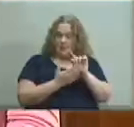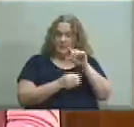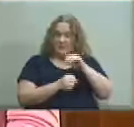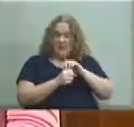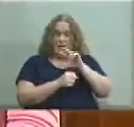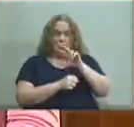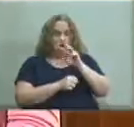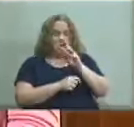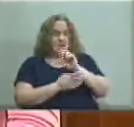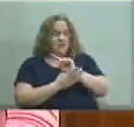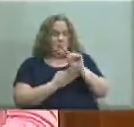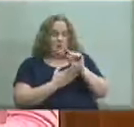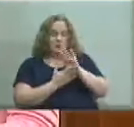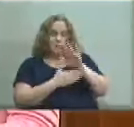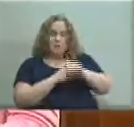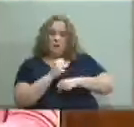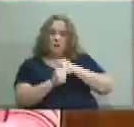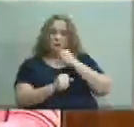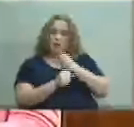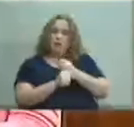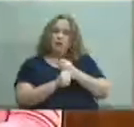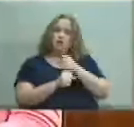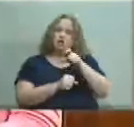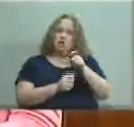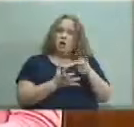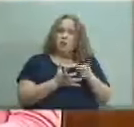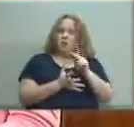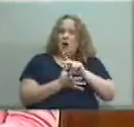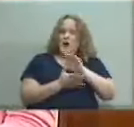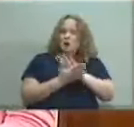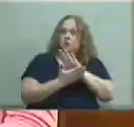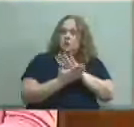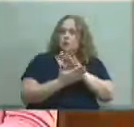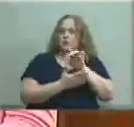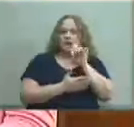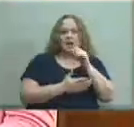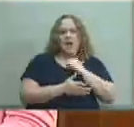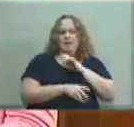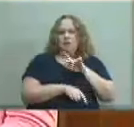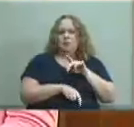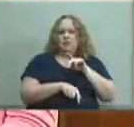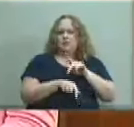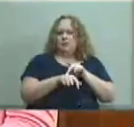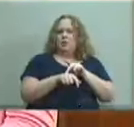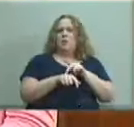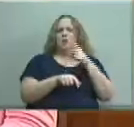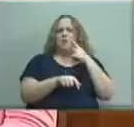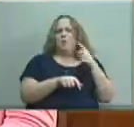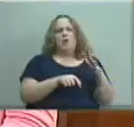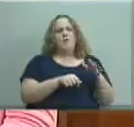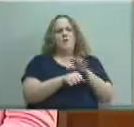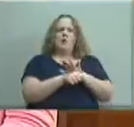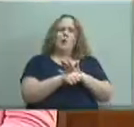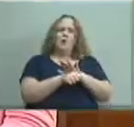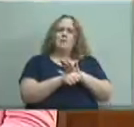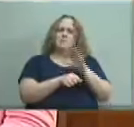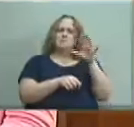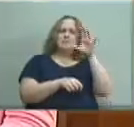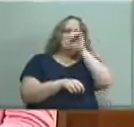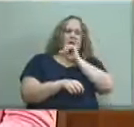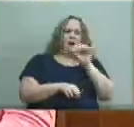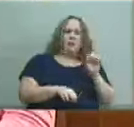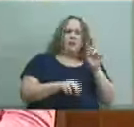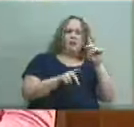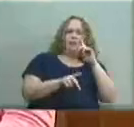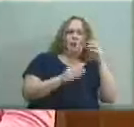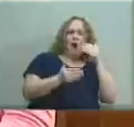priority school have to wait until the day before school starts to get a principal or go all summer without a principal missing opportunities before magnet recruiting goals grant awards hiring etc